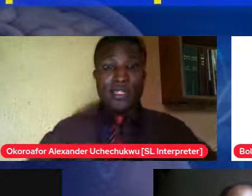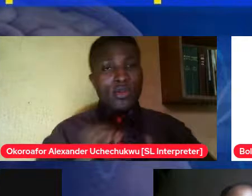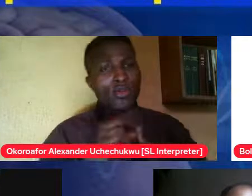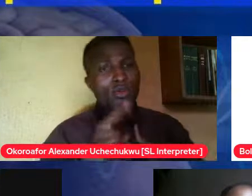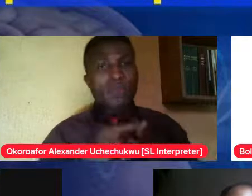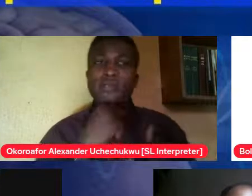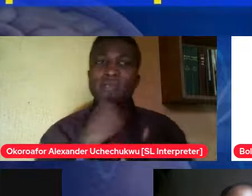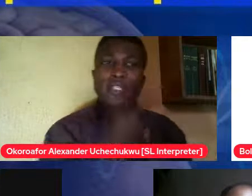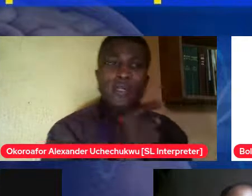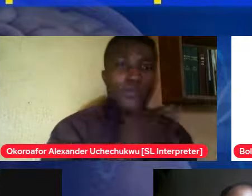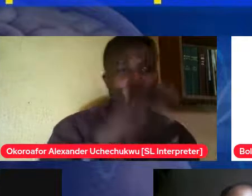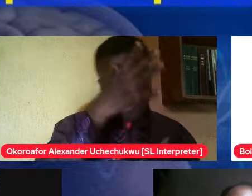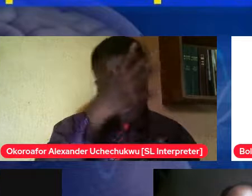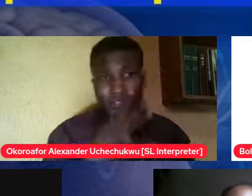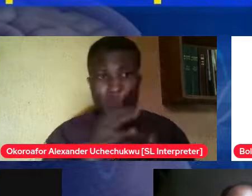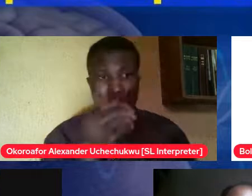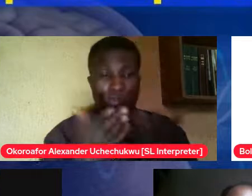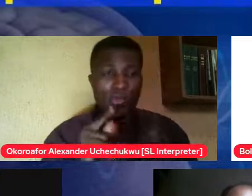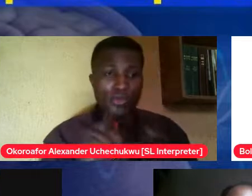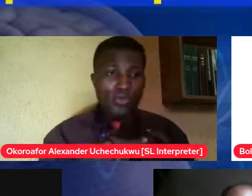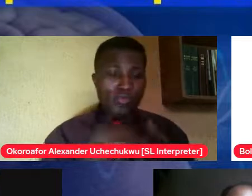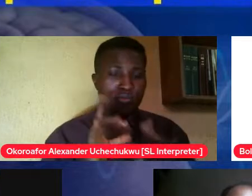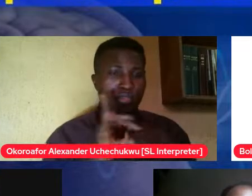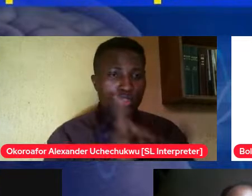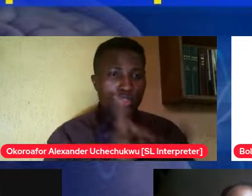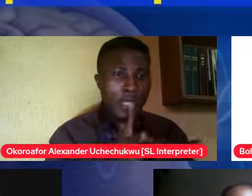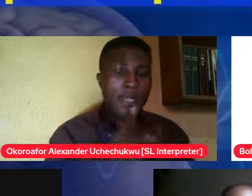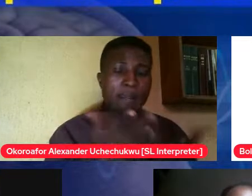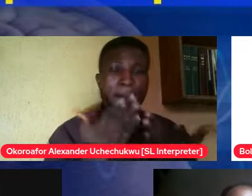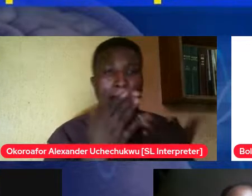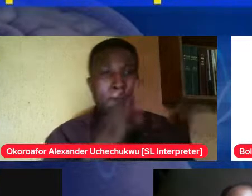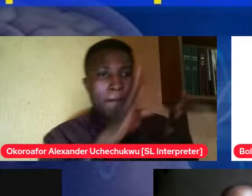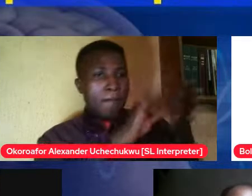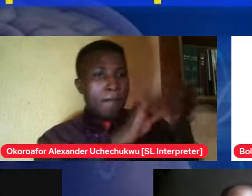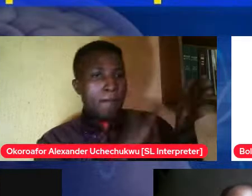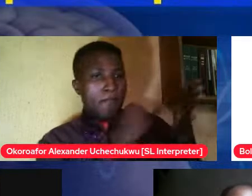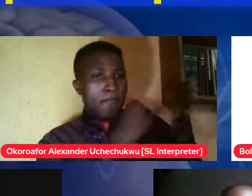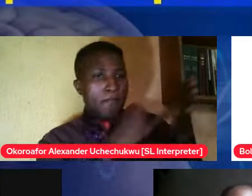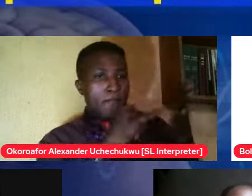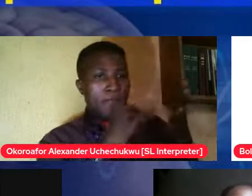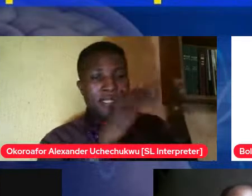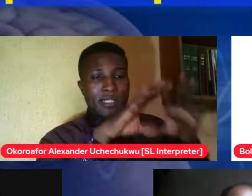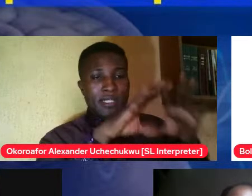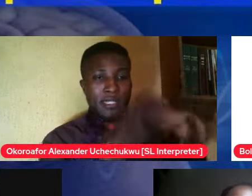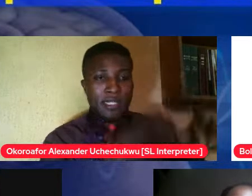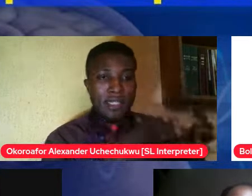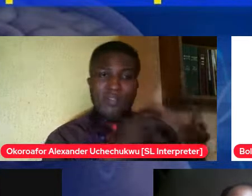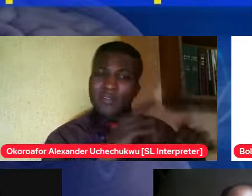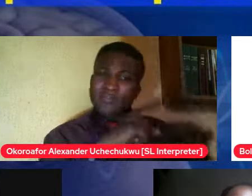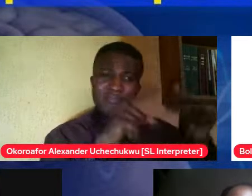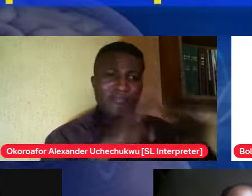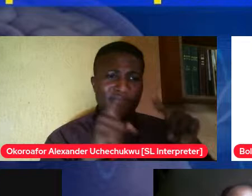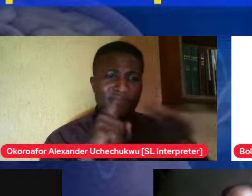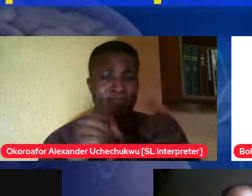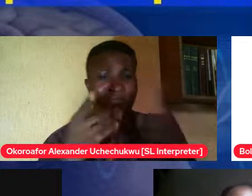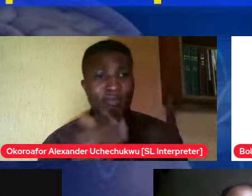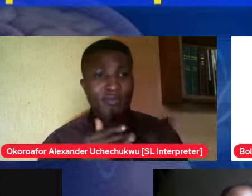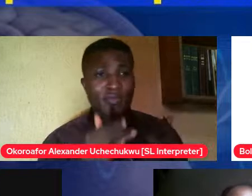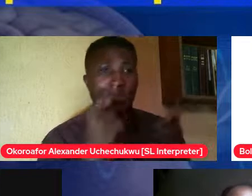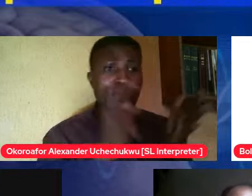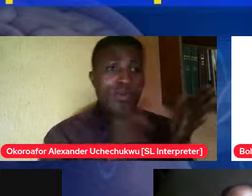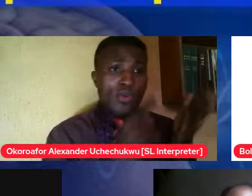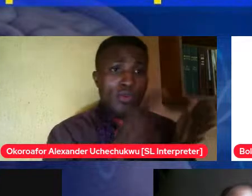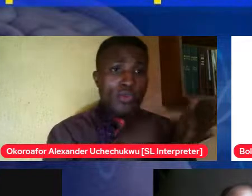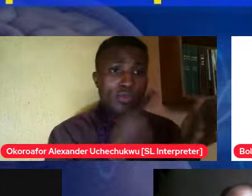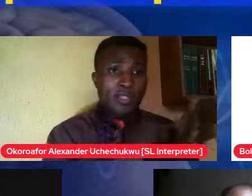you everything is the mind even sex sometimes when I hear when men when they say ah men men like sex there are still some